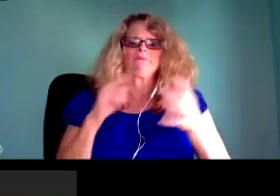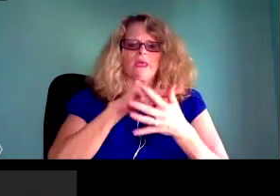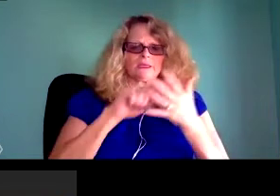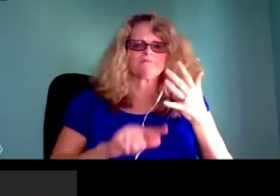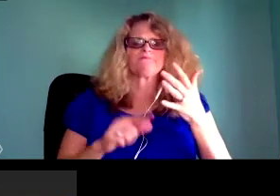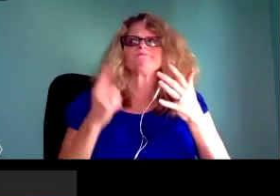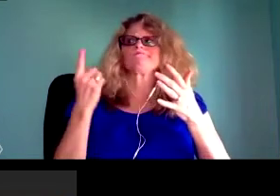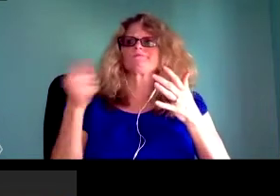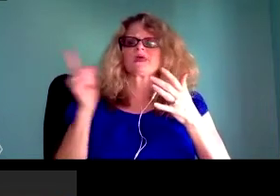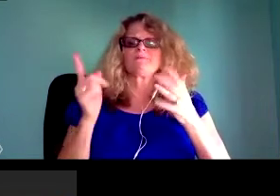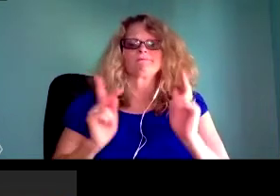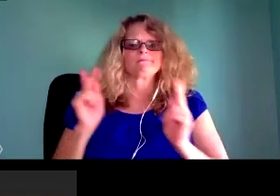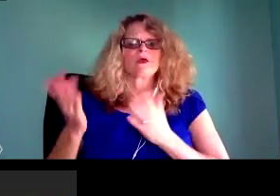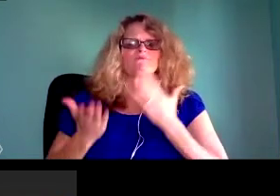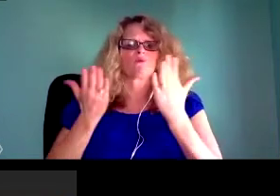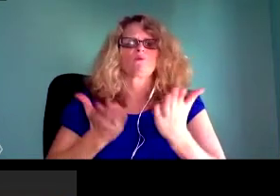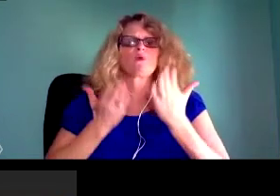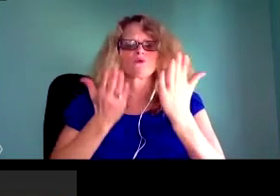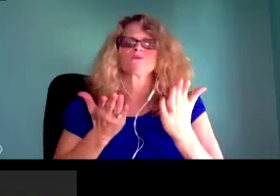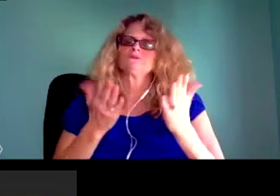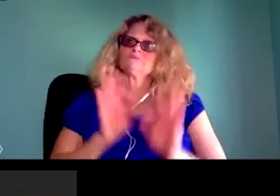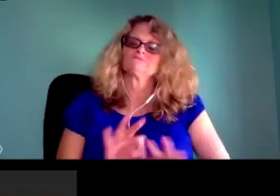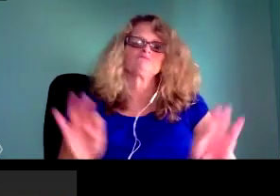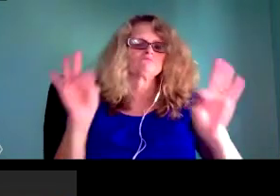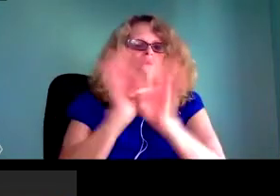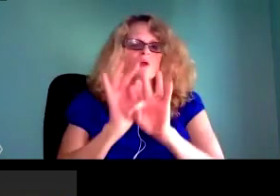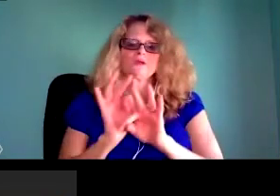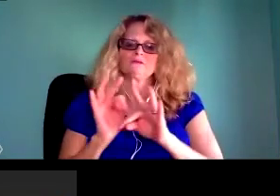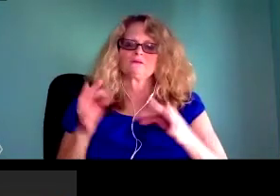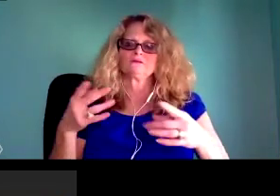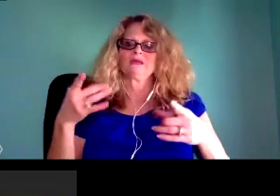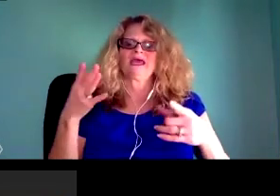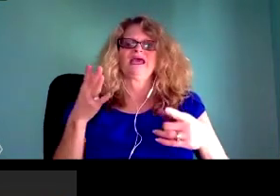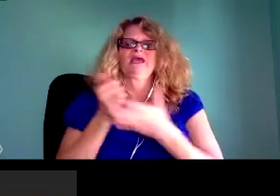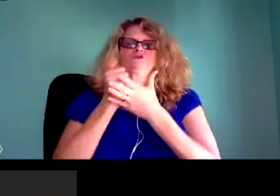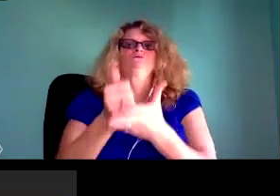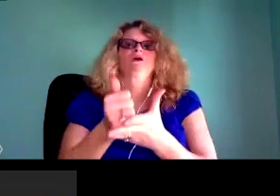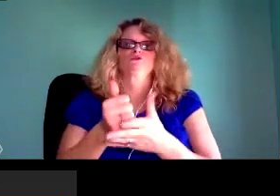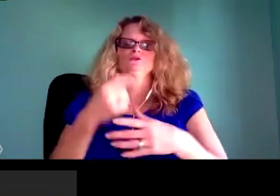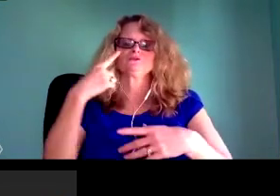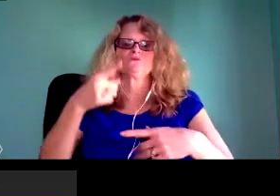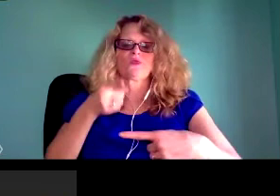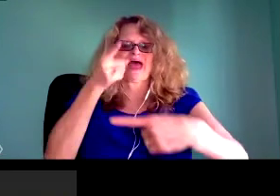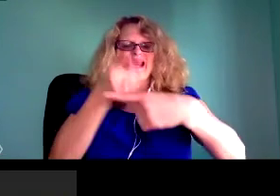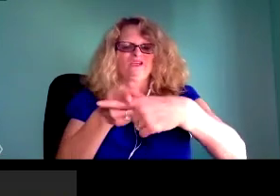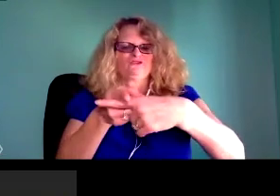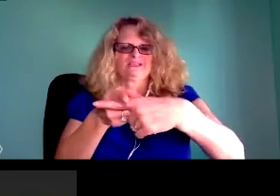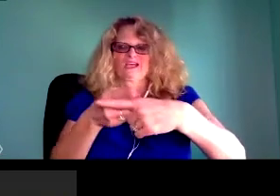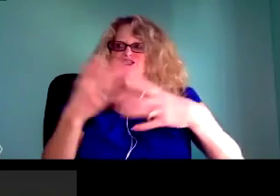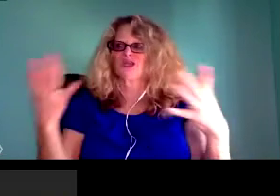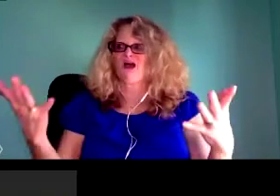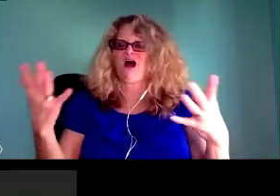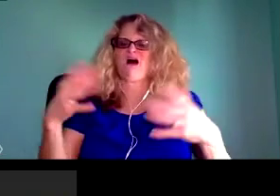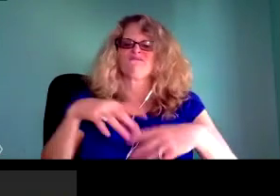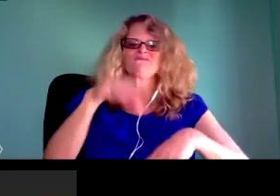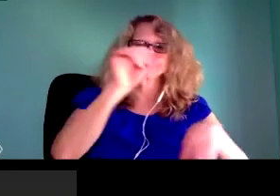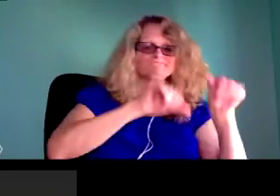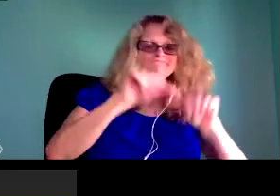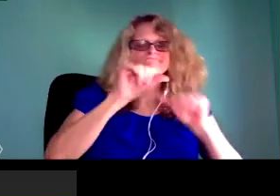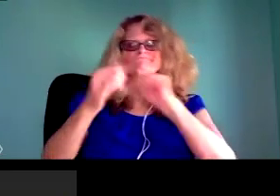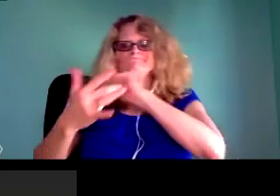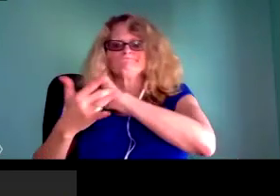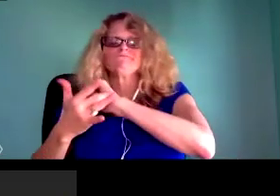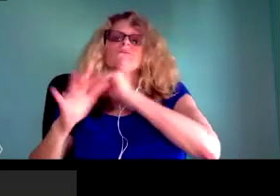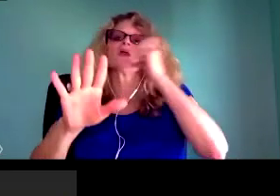work is always centered on vulnerable people because I think that there are many communities who